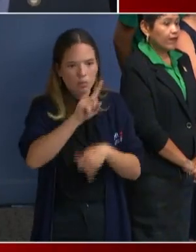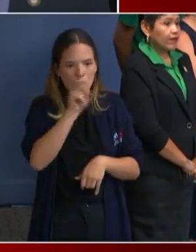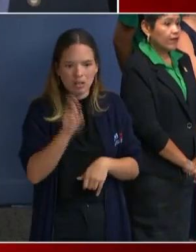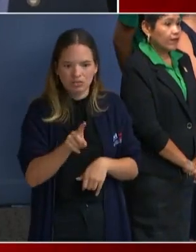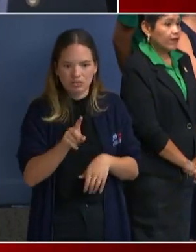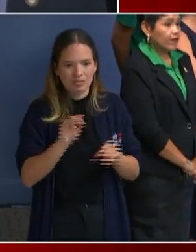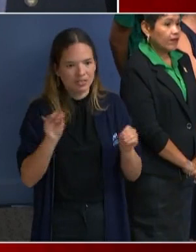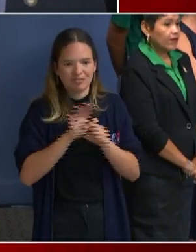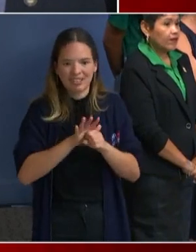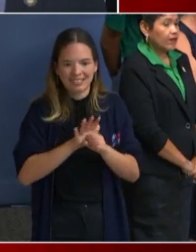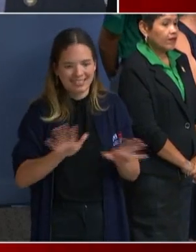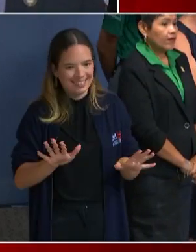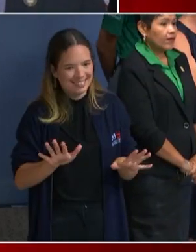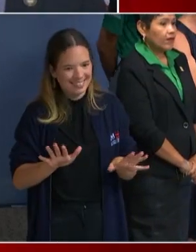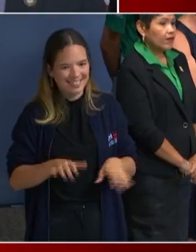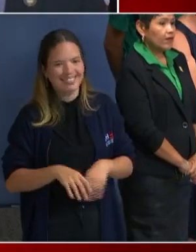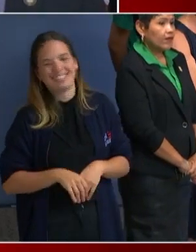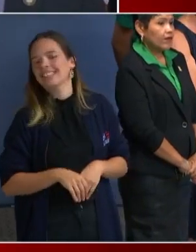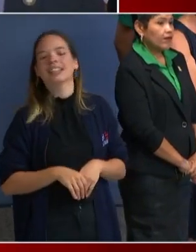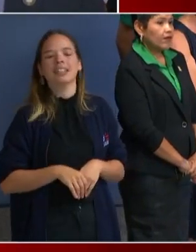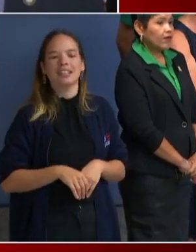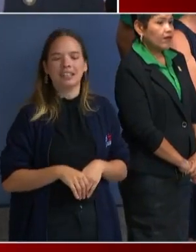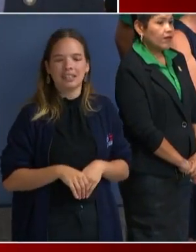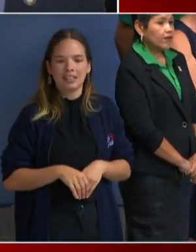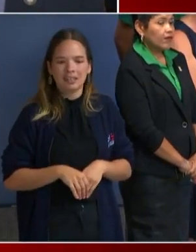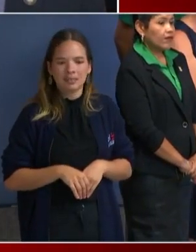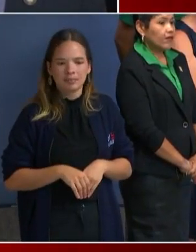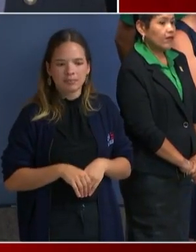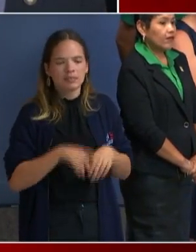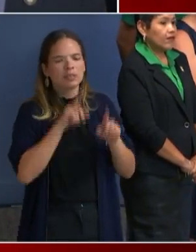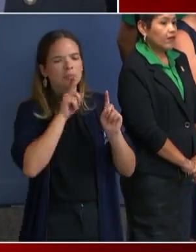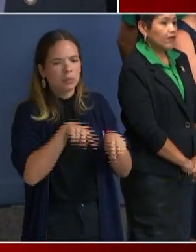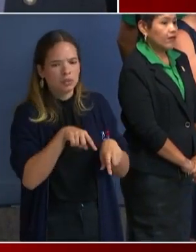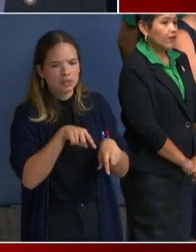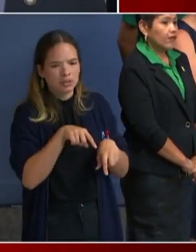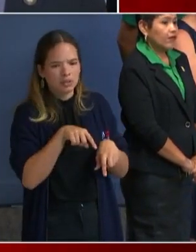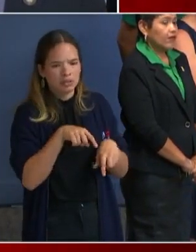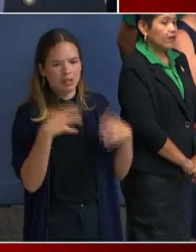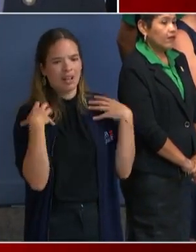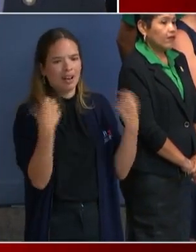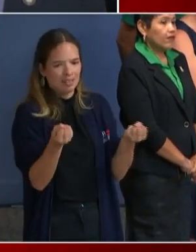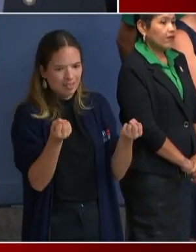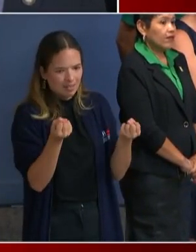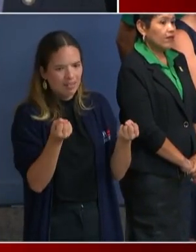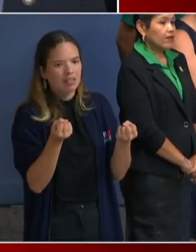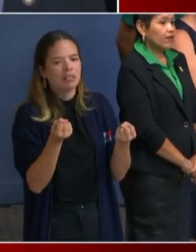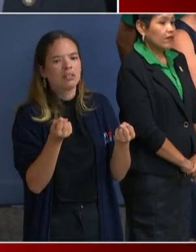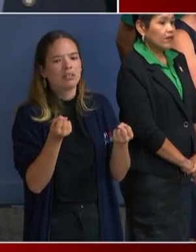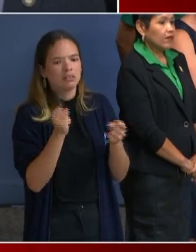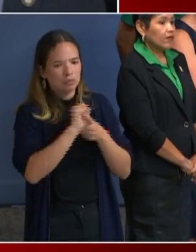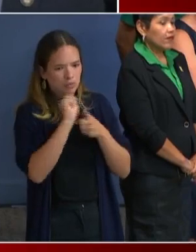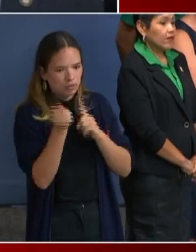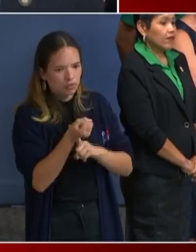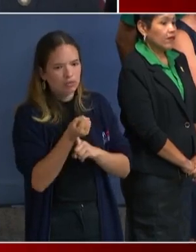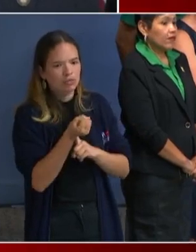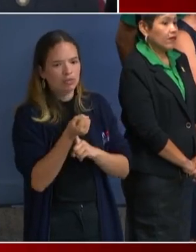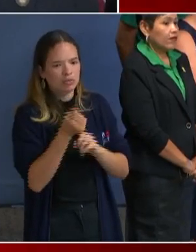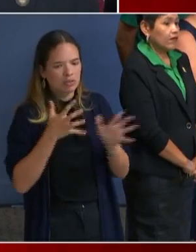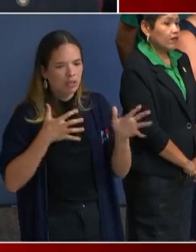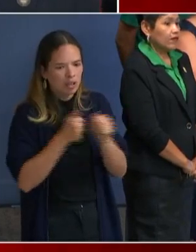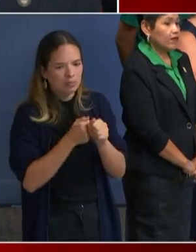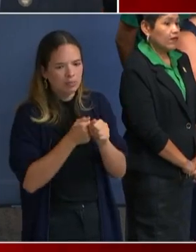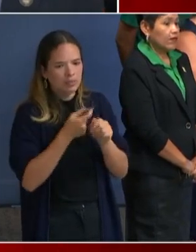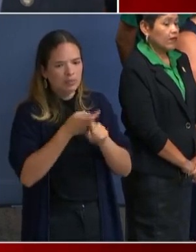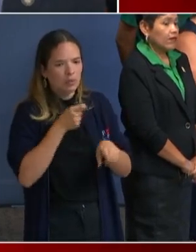No, I did want to ask if there's a response to the mental health standoff and an update to that as well that we saw yesterday with the man who was